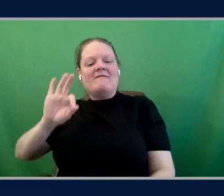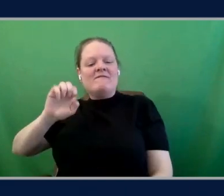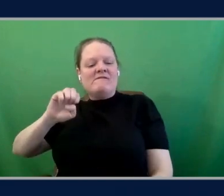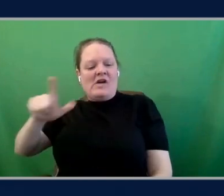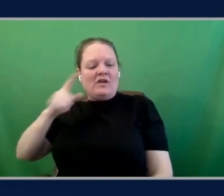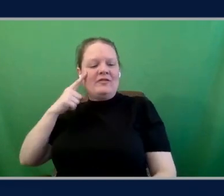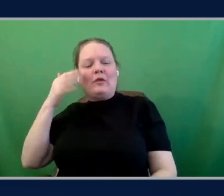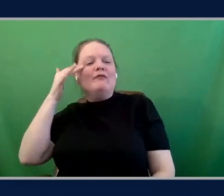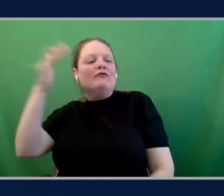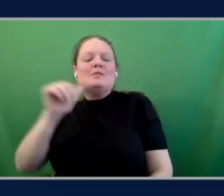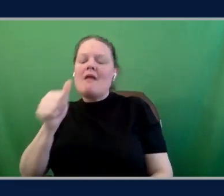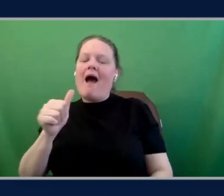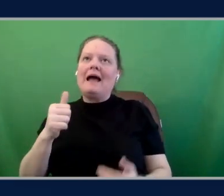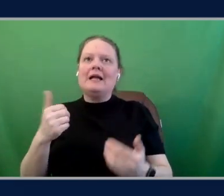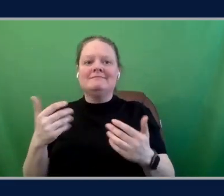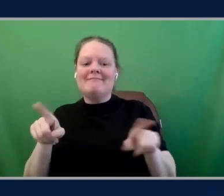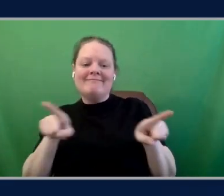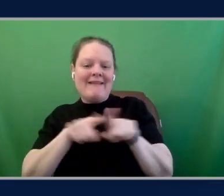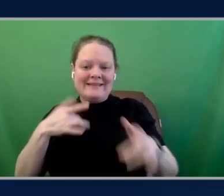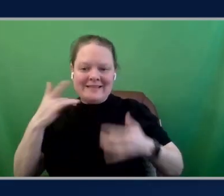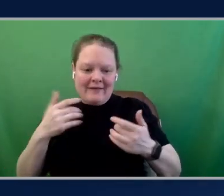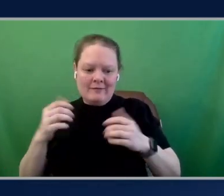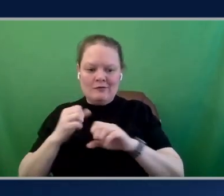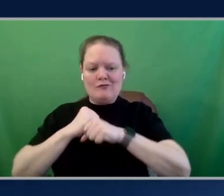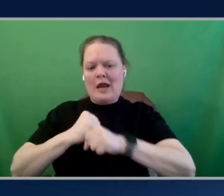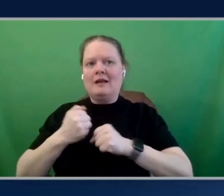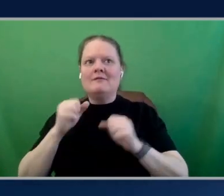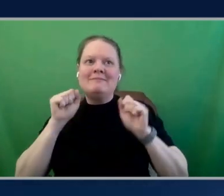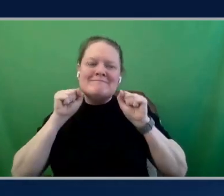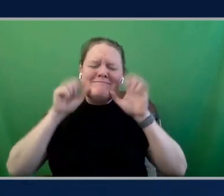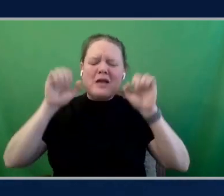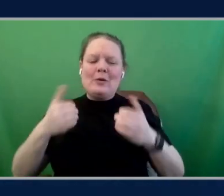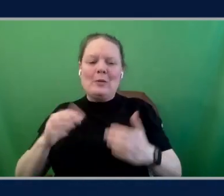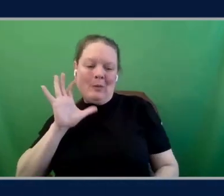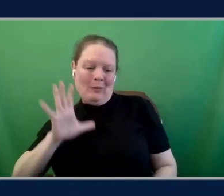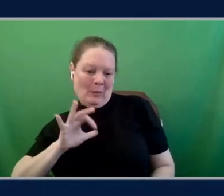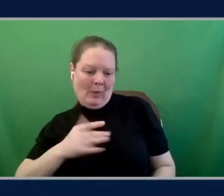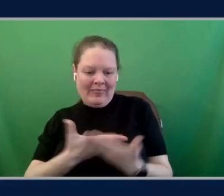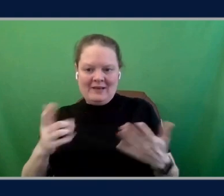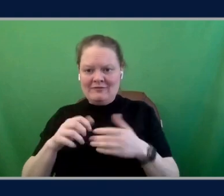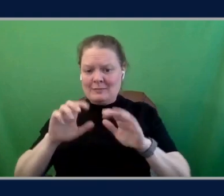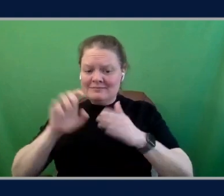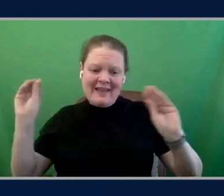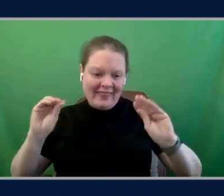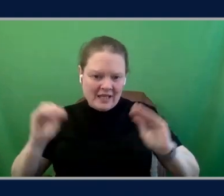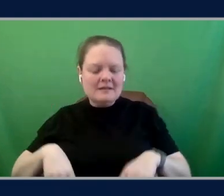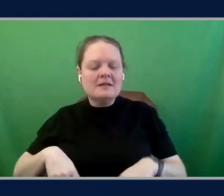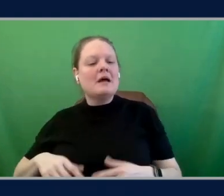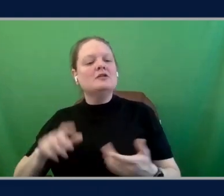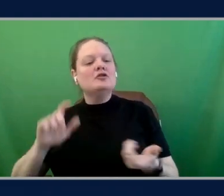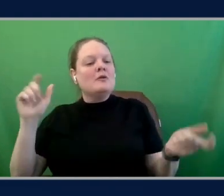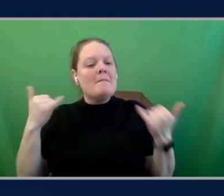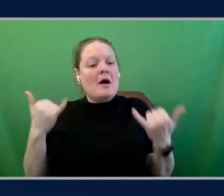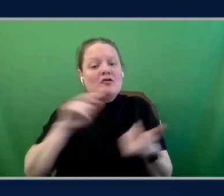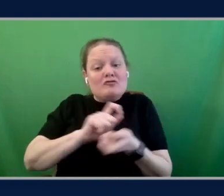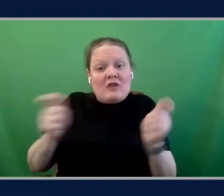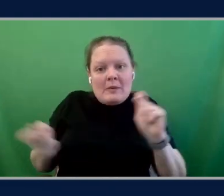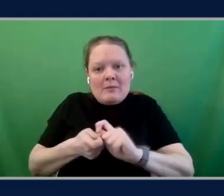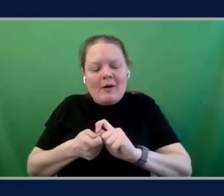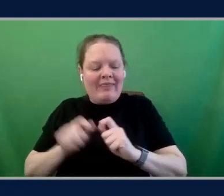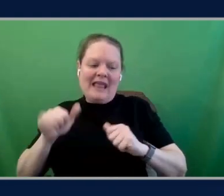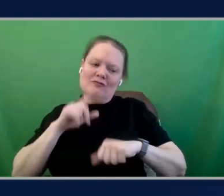as creating awesome, cool things from scratch. But modernizing and transforming, that's kind of the bread and butter, the things you really, really need to do to